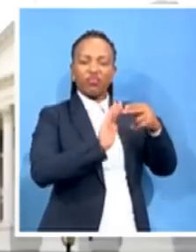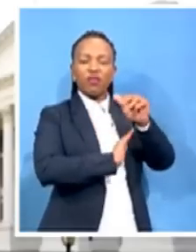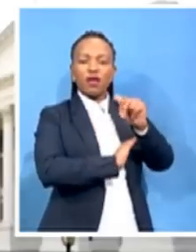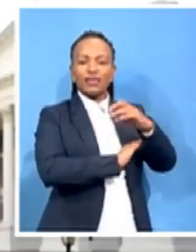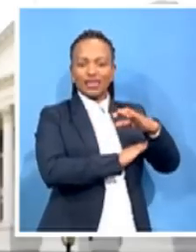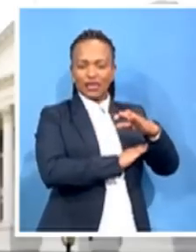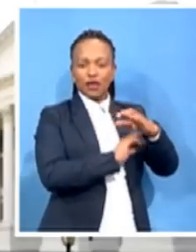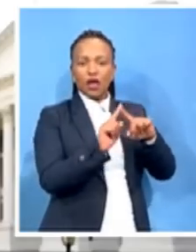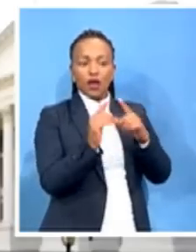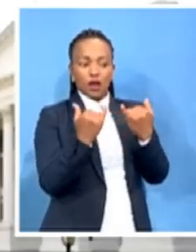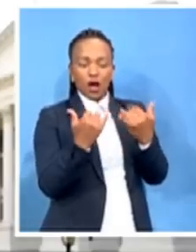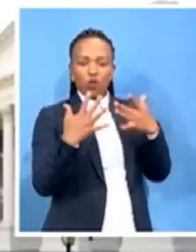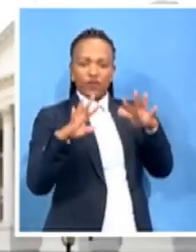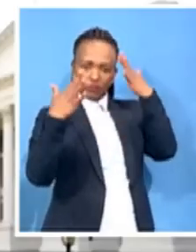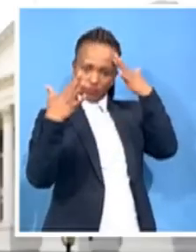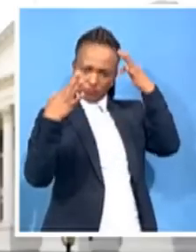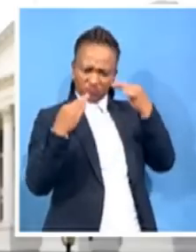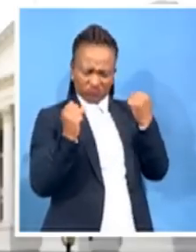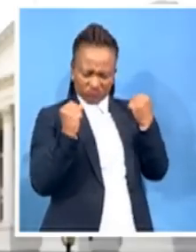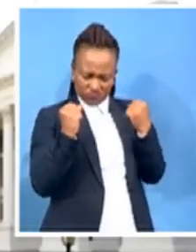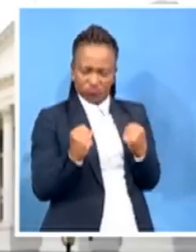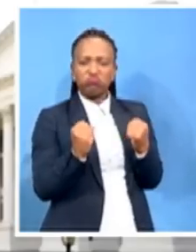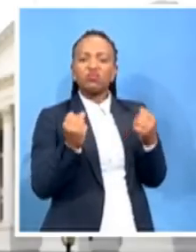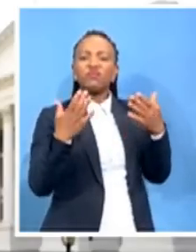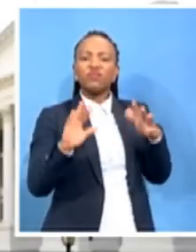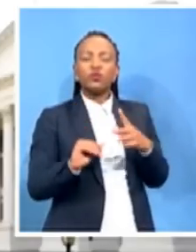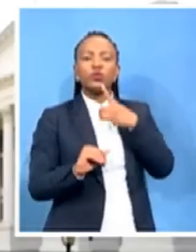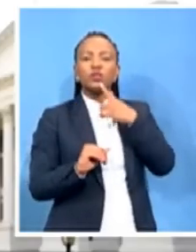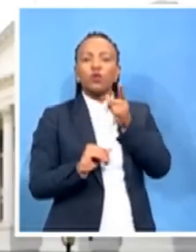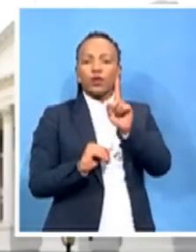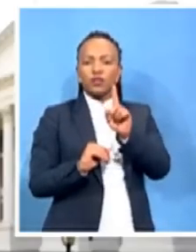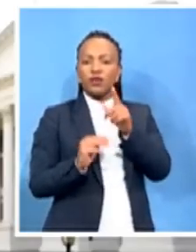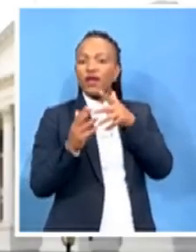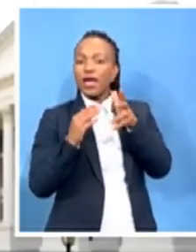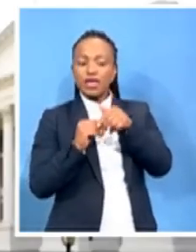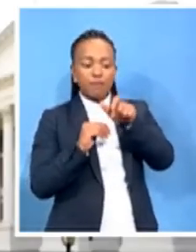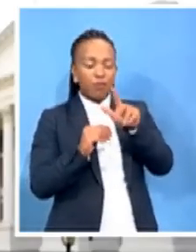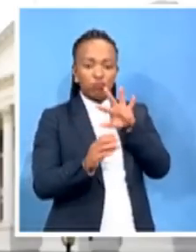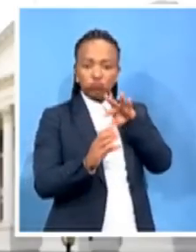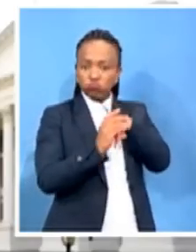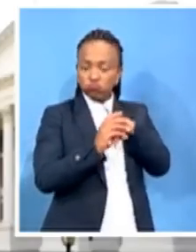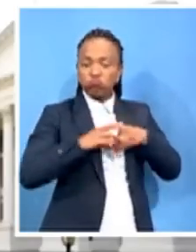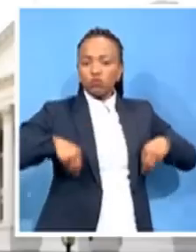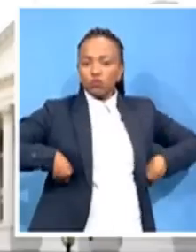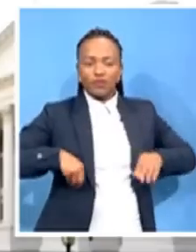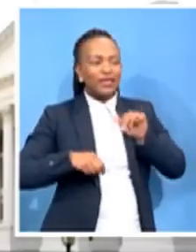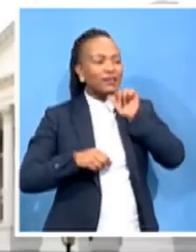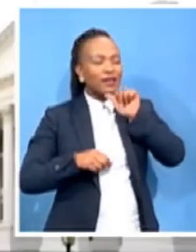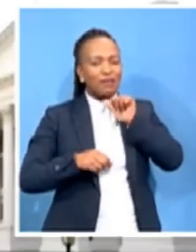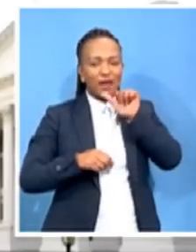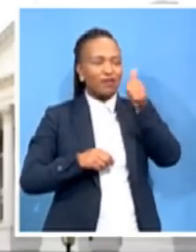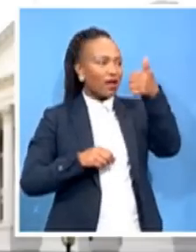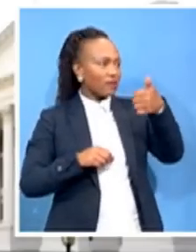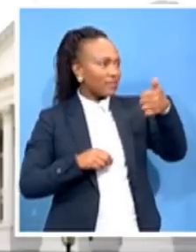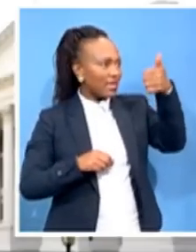decisive step that all those who are involved in corruption, whether you're in senior position or what, the law